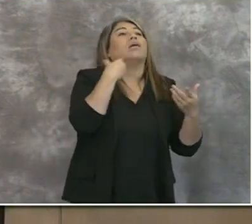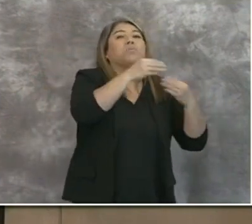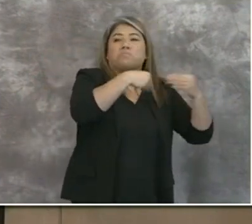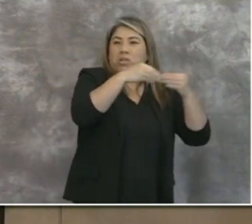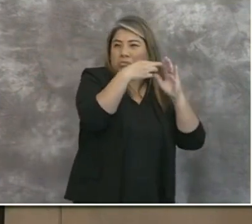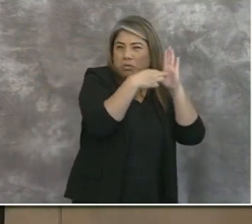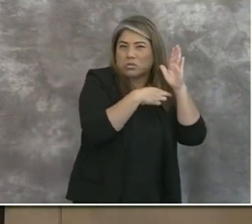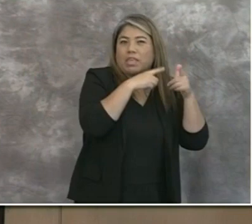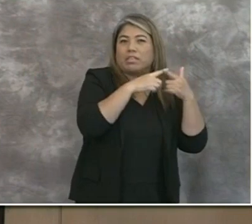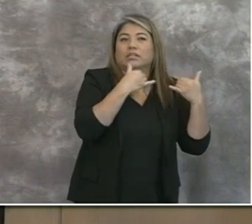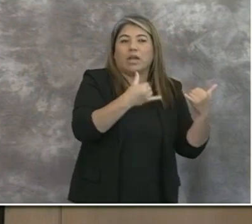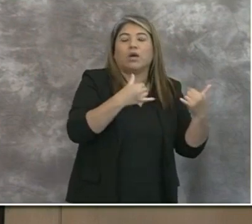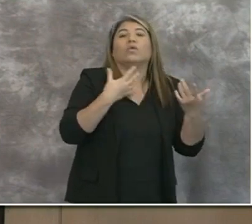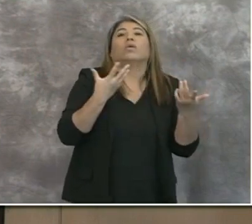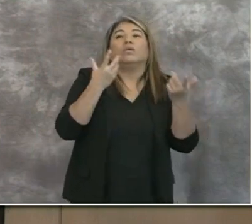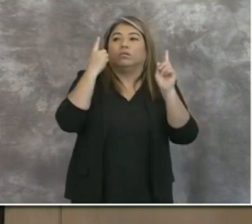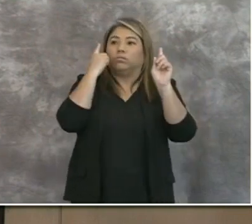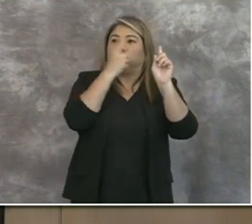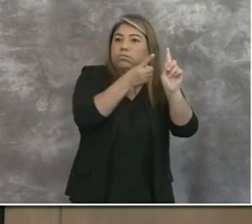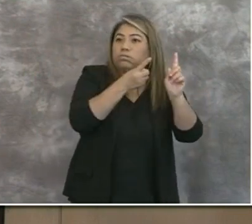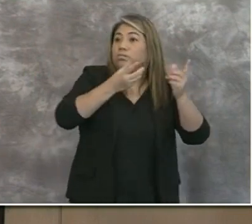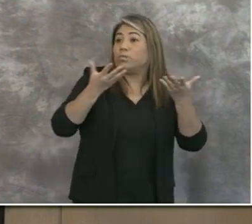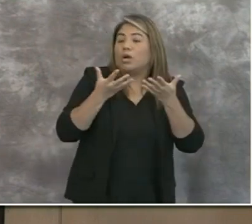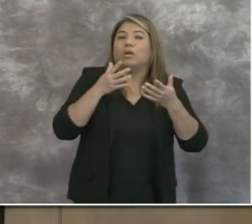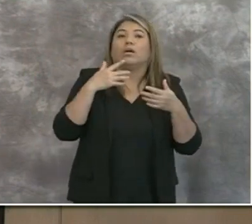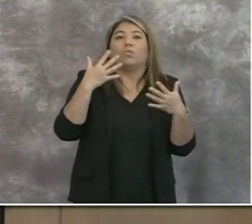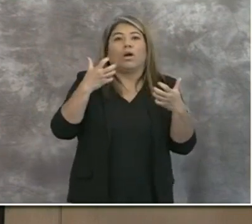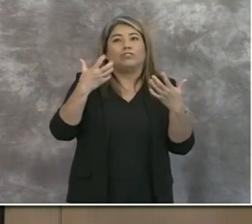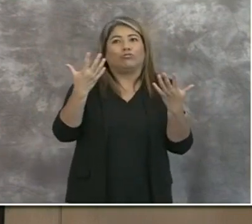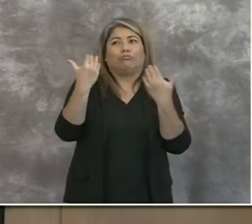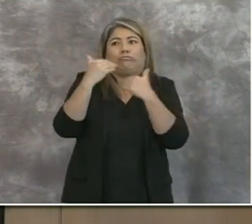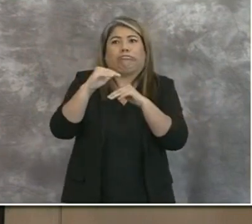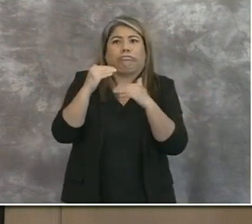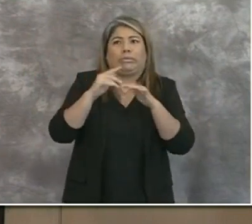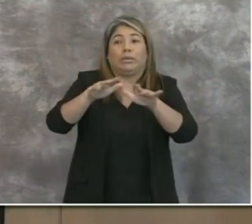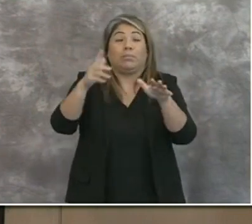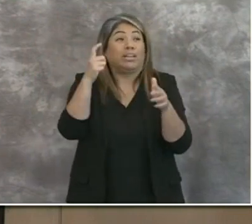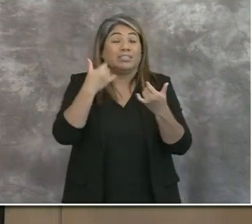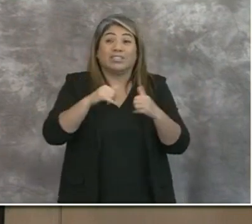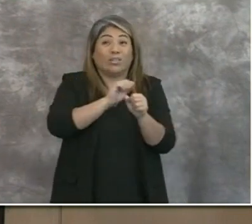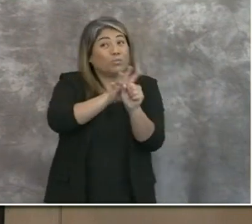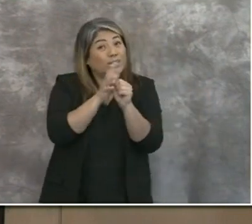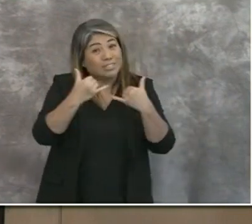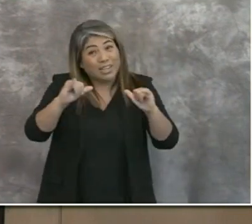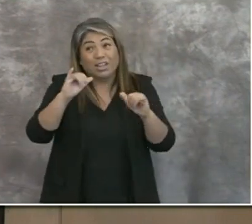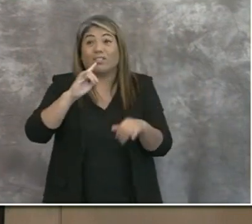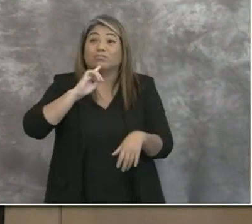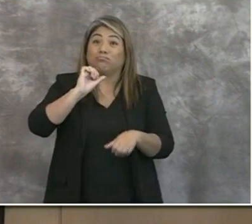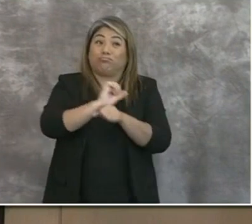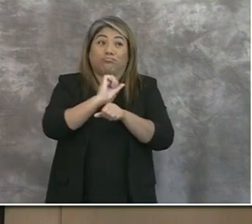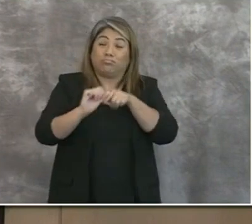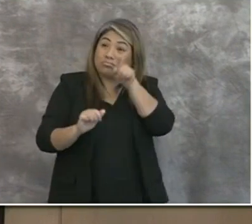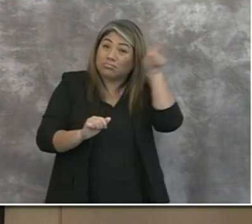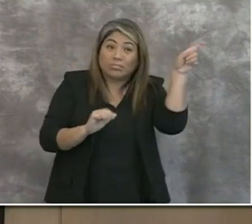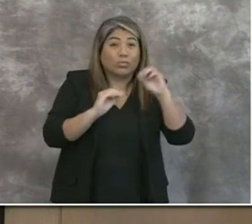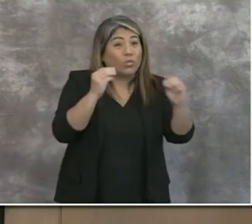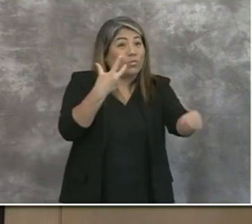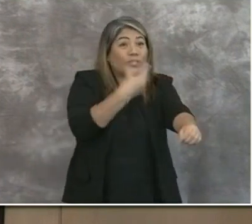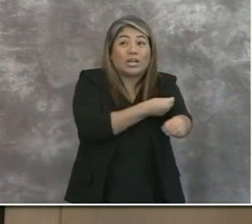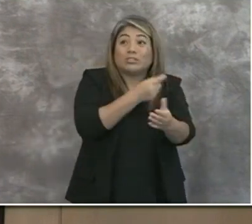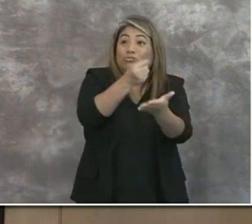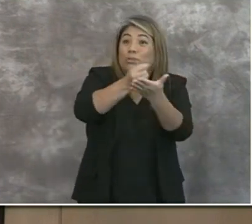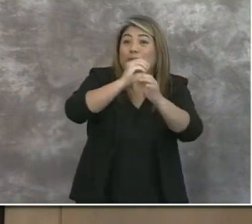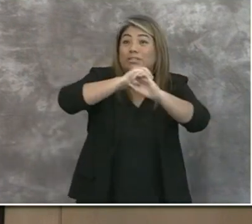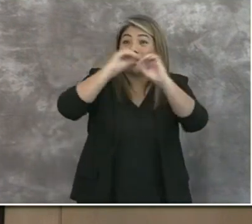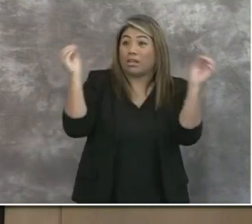tried to drive home the point that in order to limit the spread, because coronavirus remains out there, there is no vaccine, there is